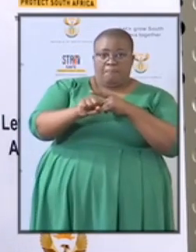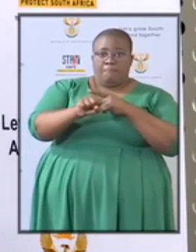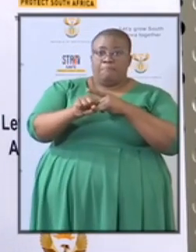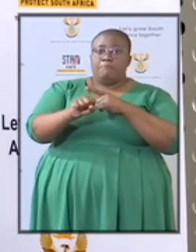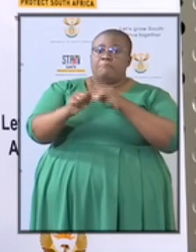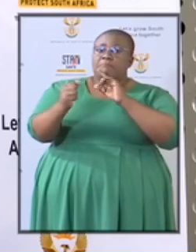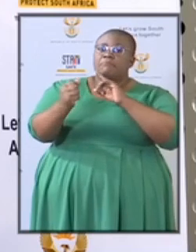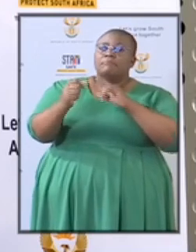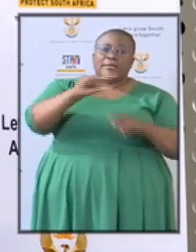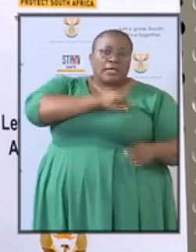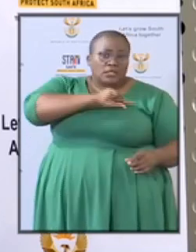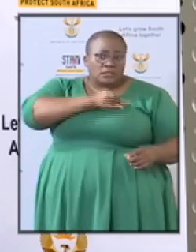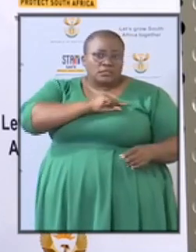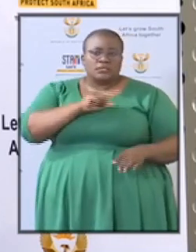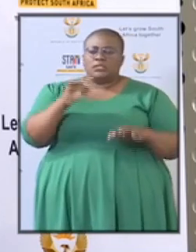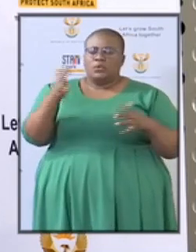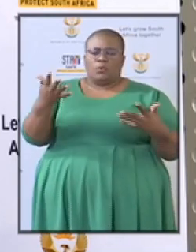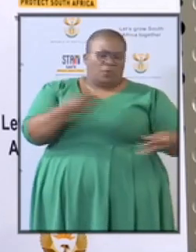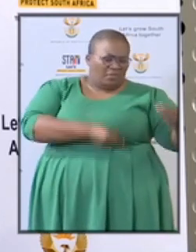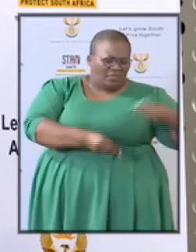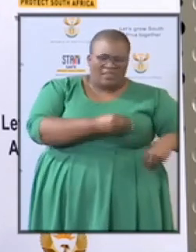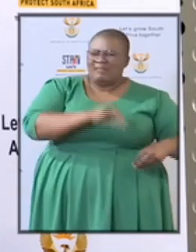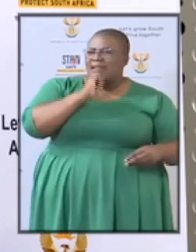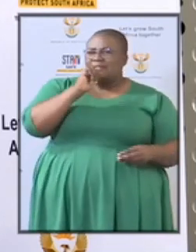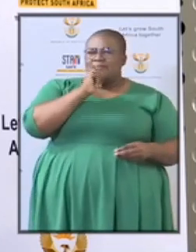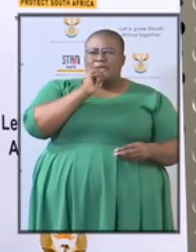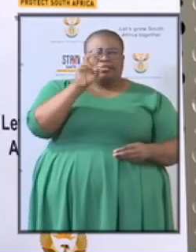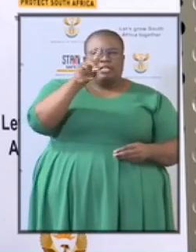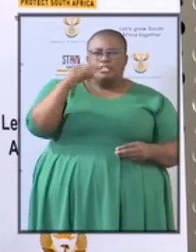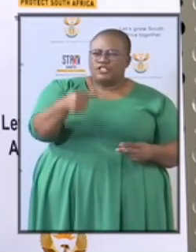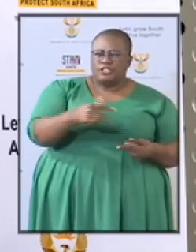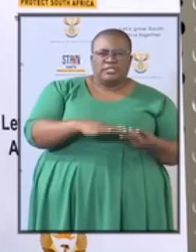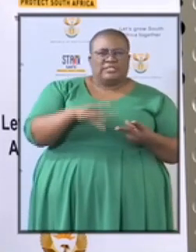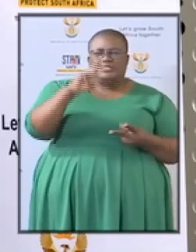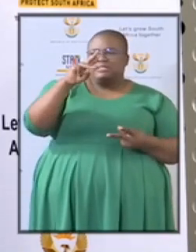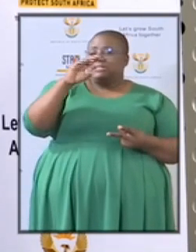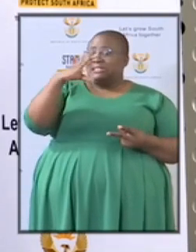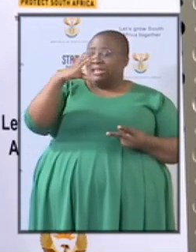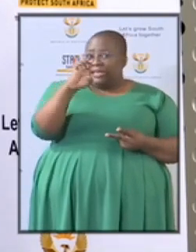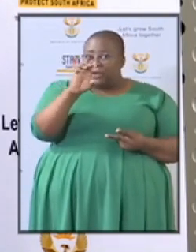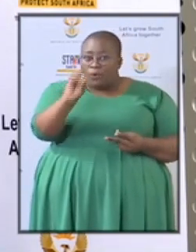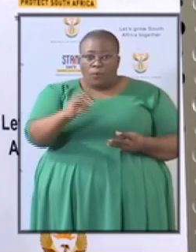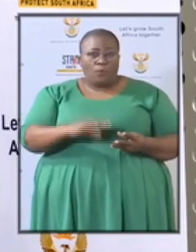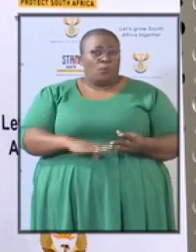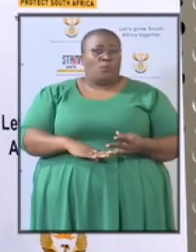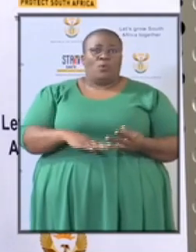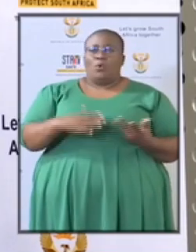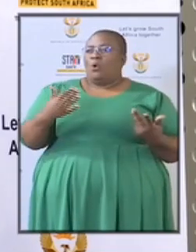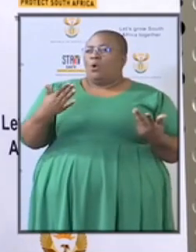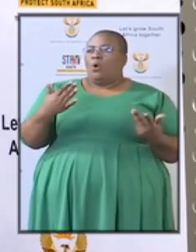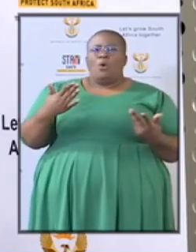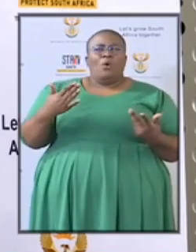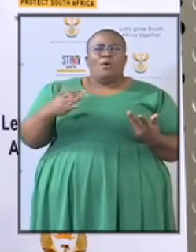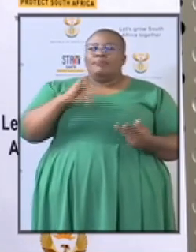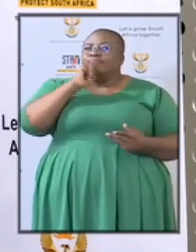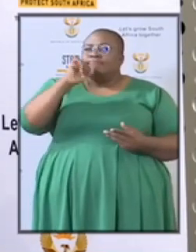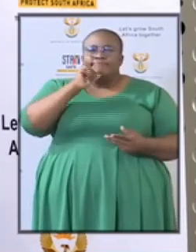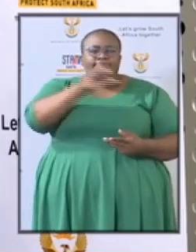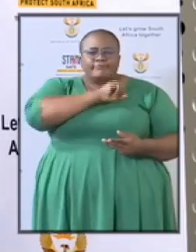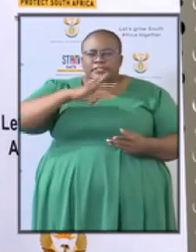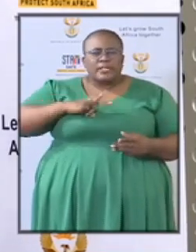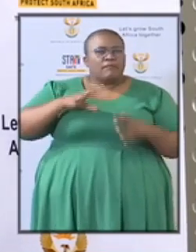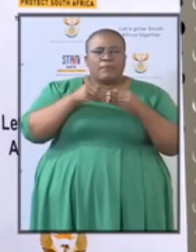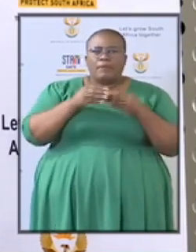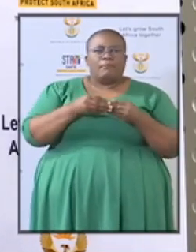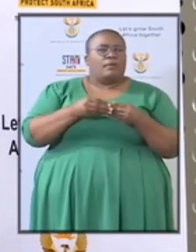it is a DG, whether it is a DDG, whether it is a CEO. Whether it is a low-ranking official somewhere.